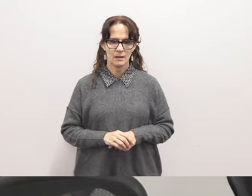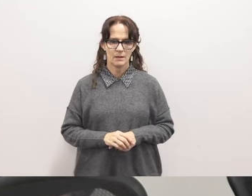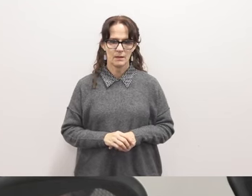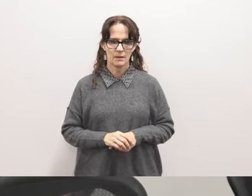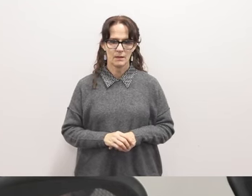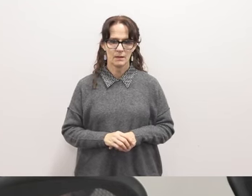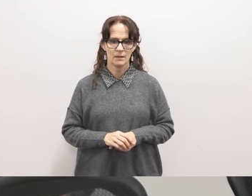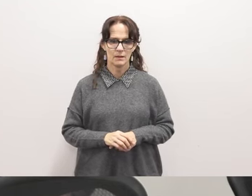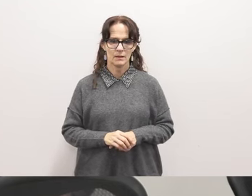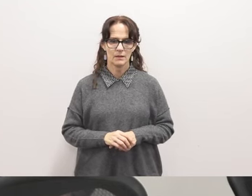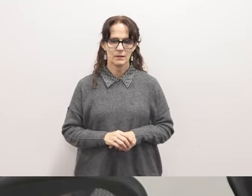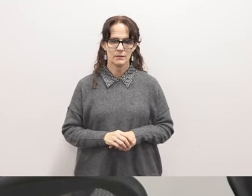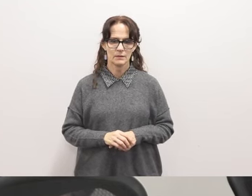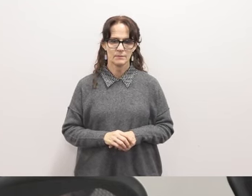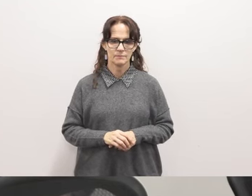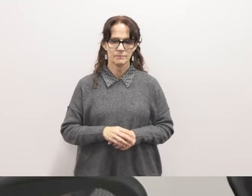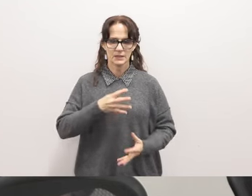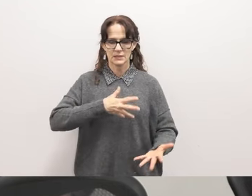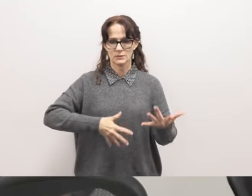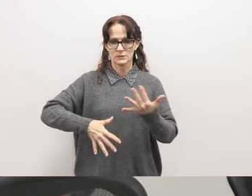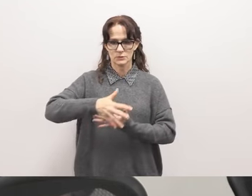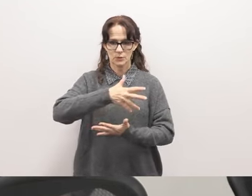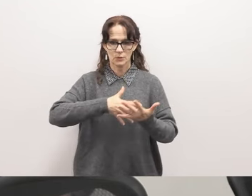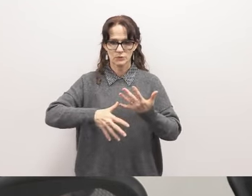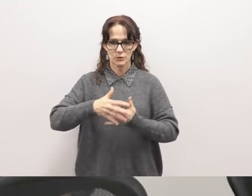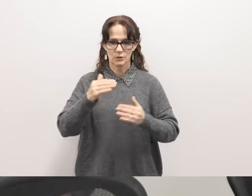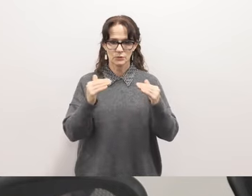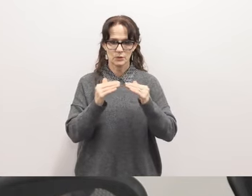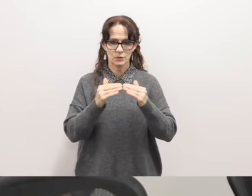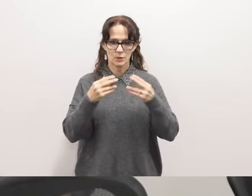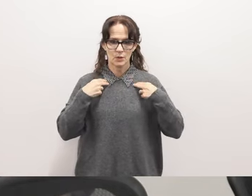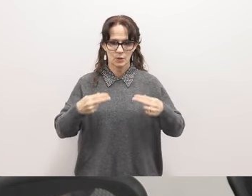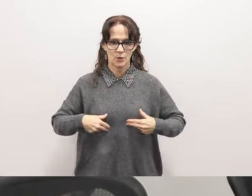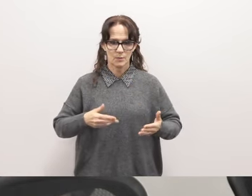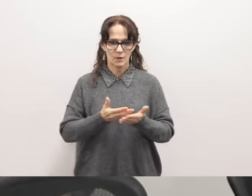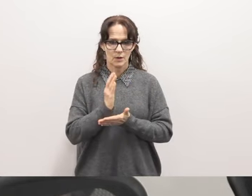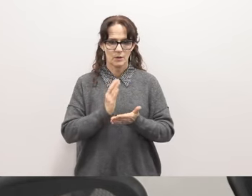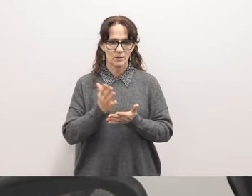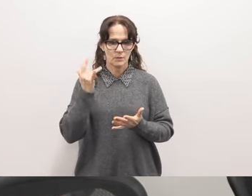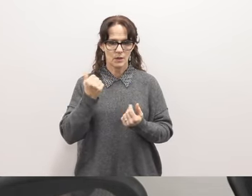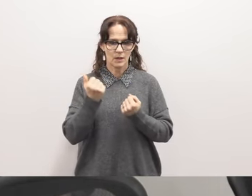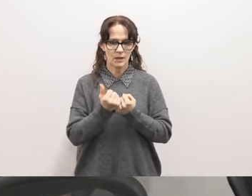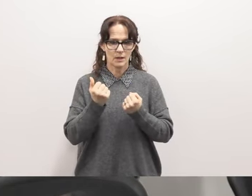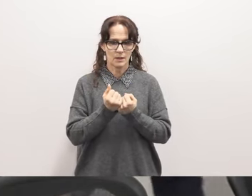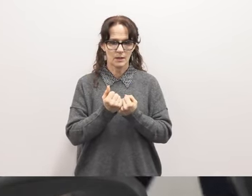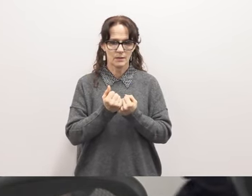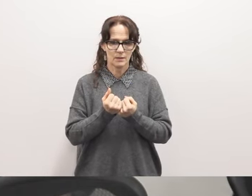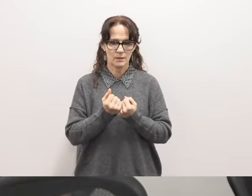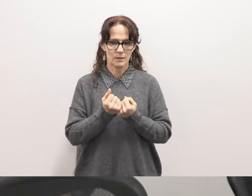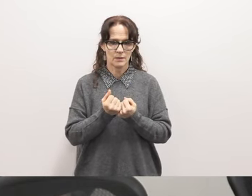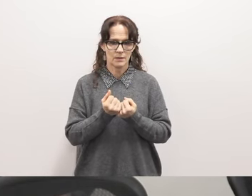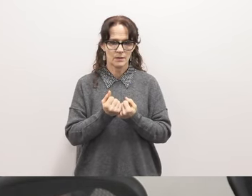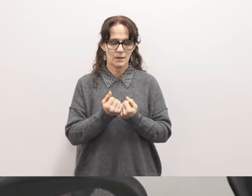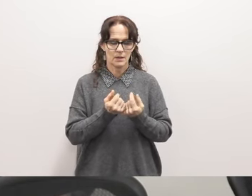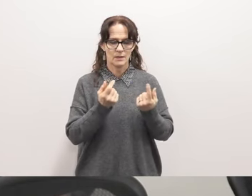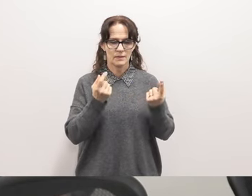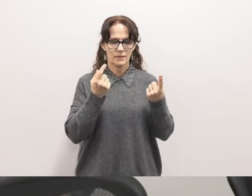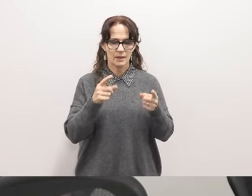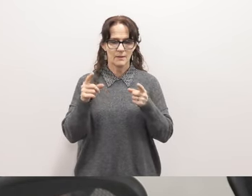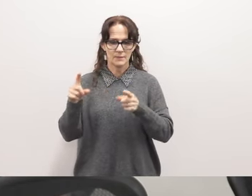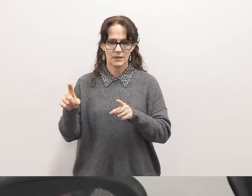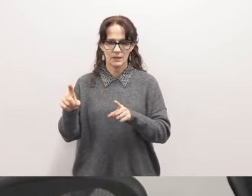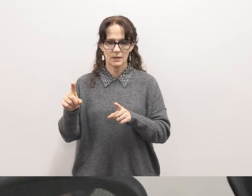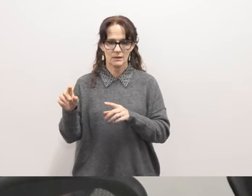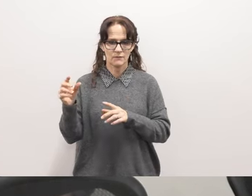Being social justice, human rights, which is why I stand behind the fact that the Movement for Justice in Palestine